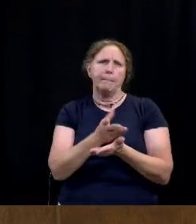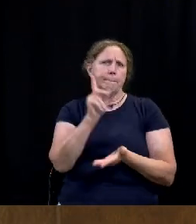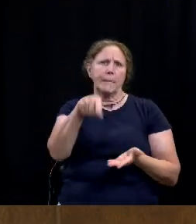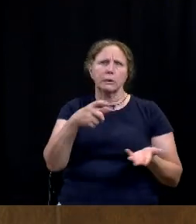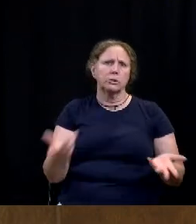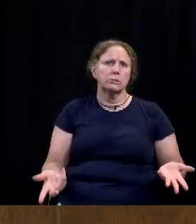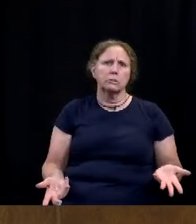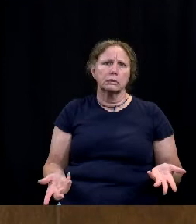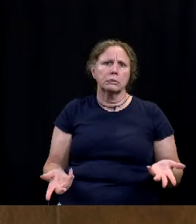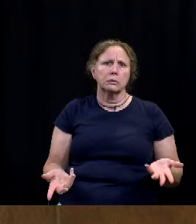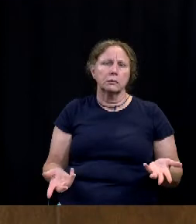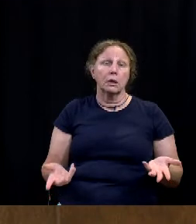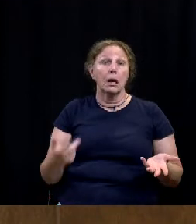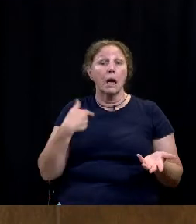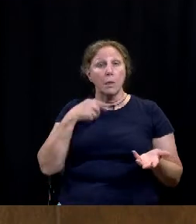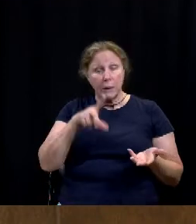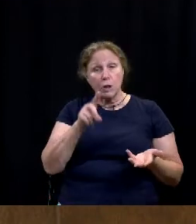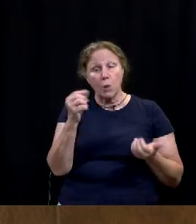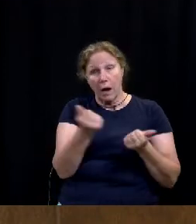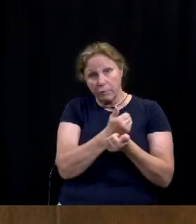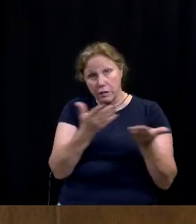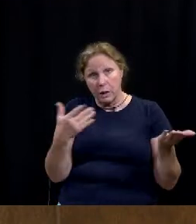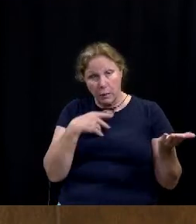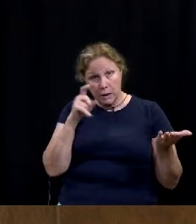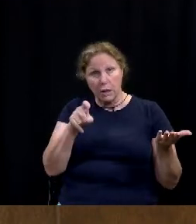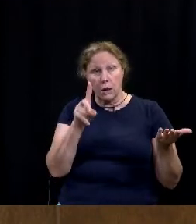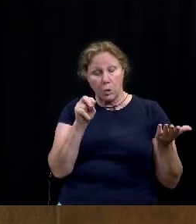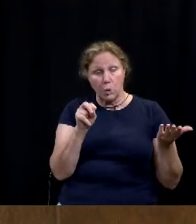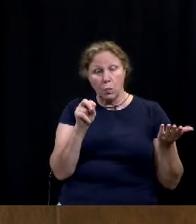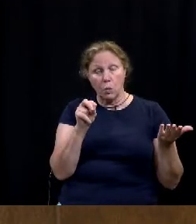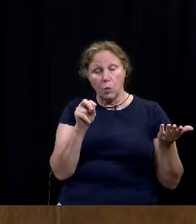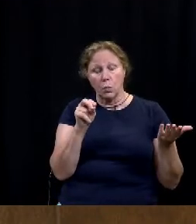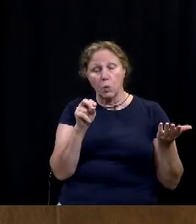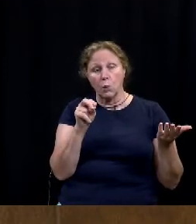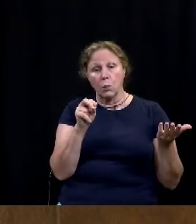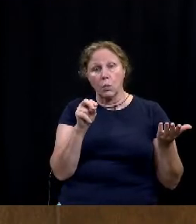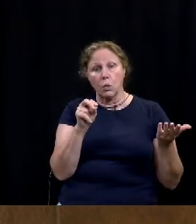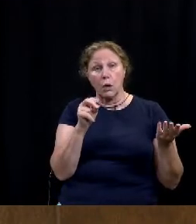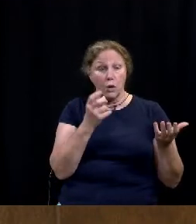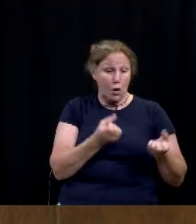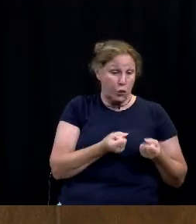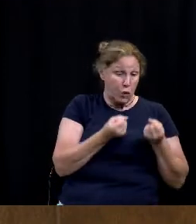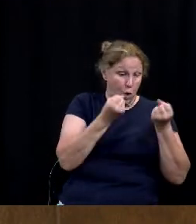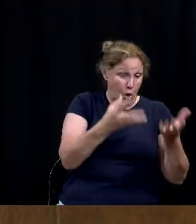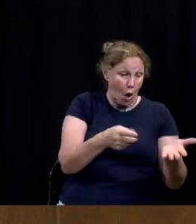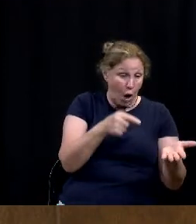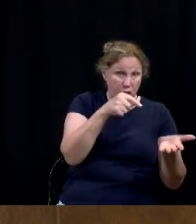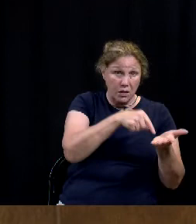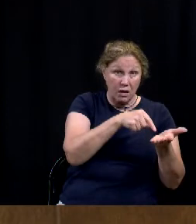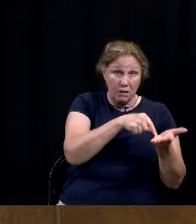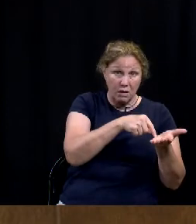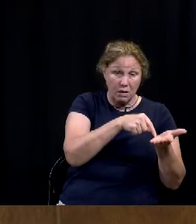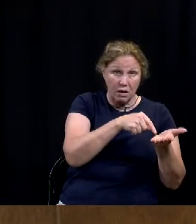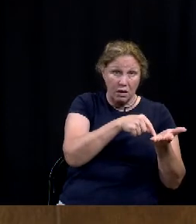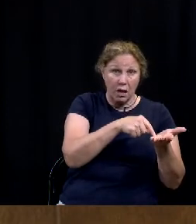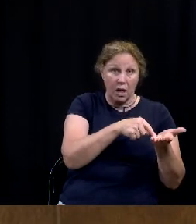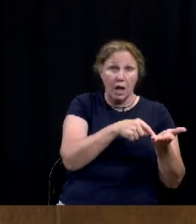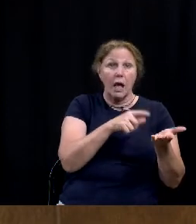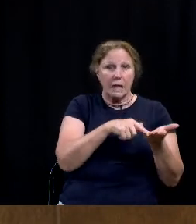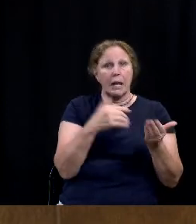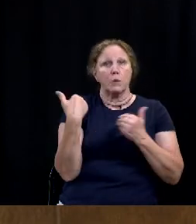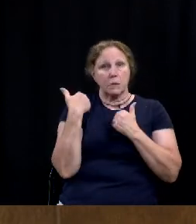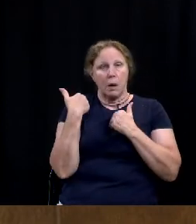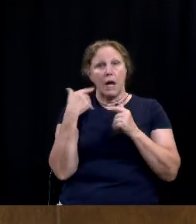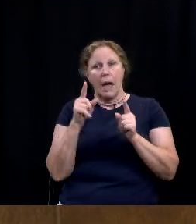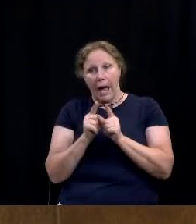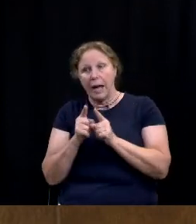and we've got to do all the things that we have to do and that that you know the the cause of of crime is just as much our responsibility